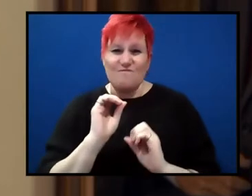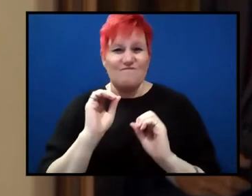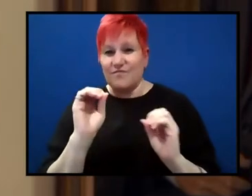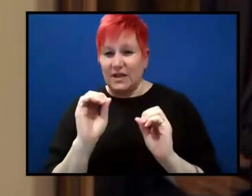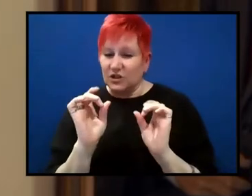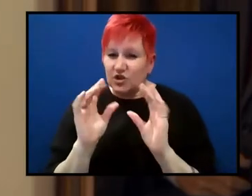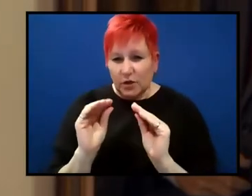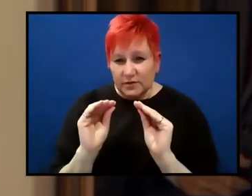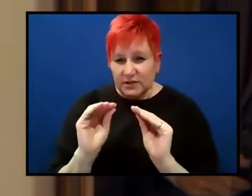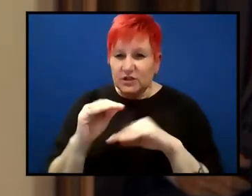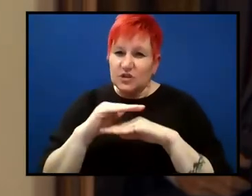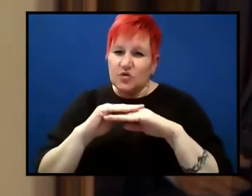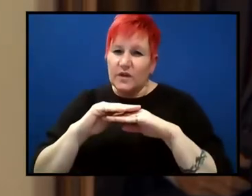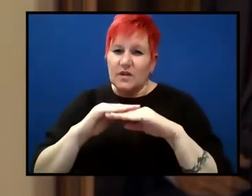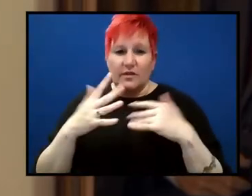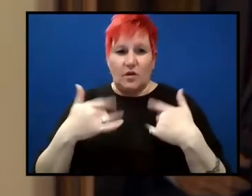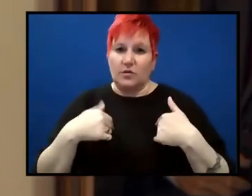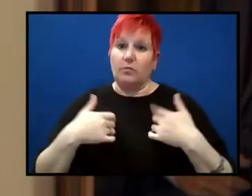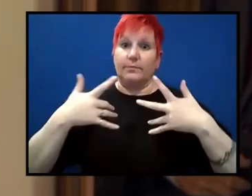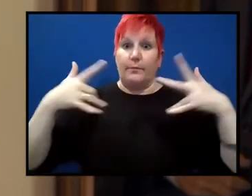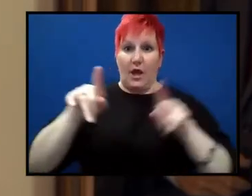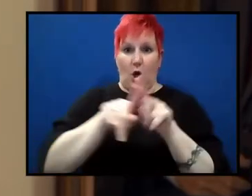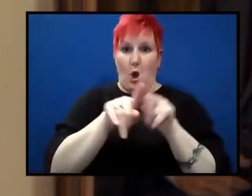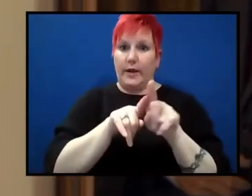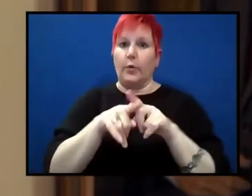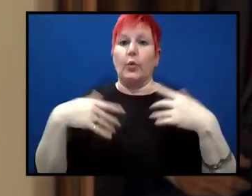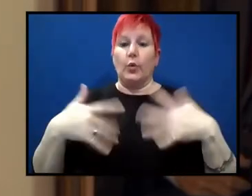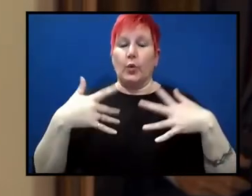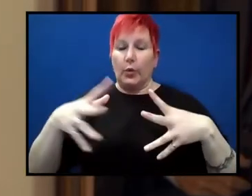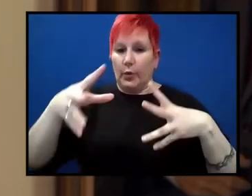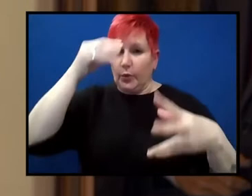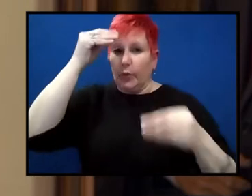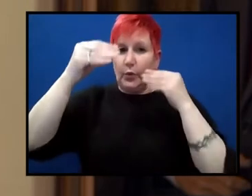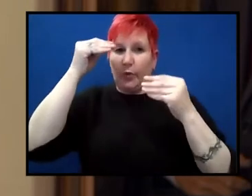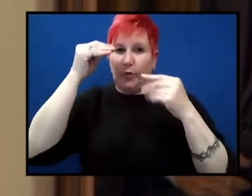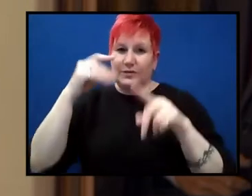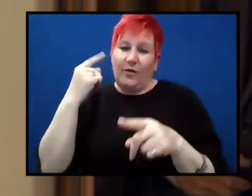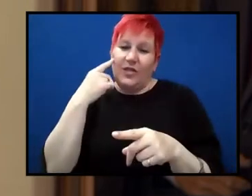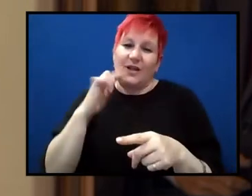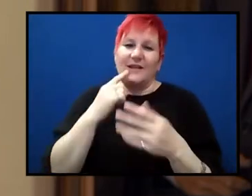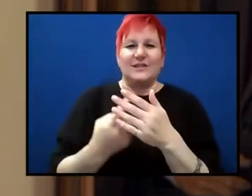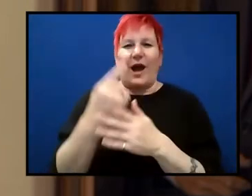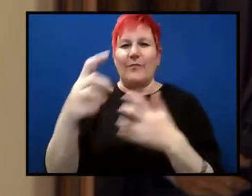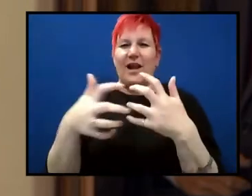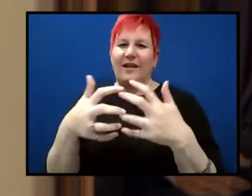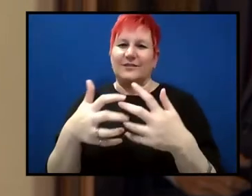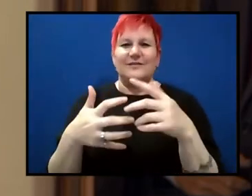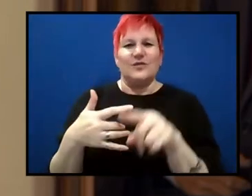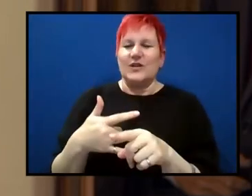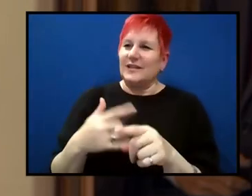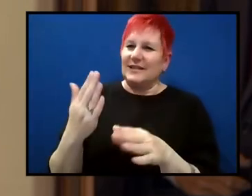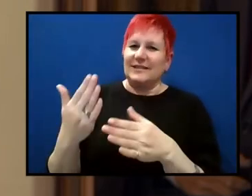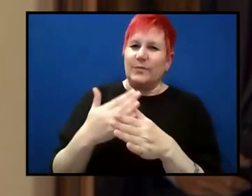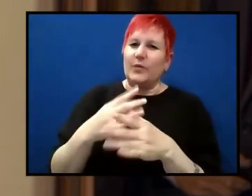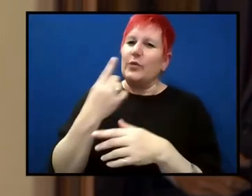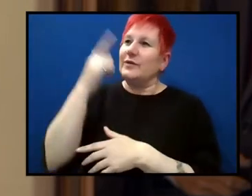curve for me. Um, and, uh, yeah, that's just the way, the way things go at university. It depends on your lecturers and how well informed they are